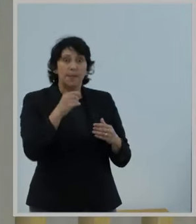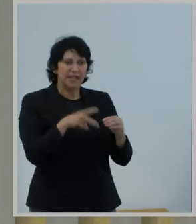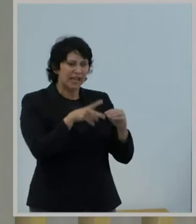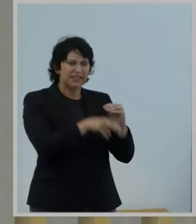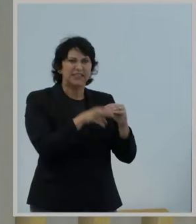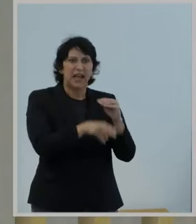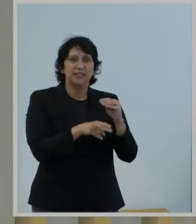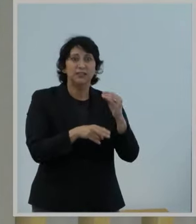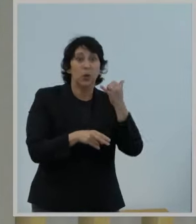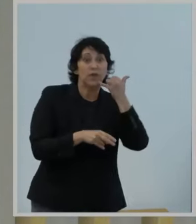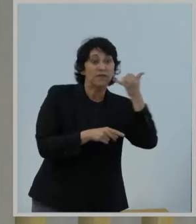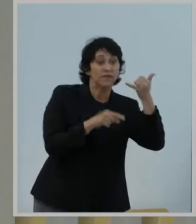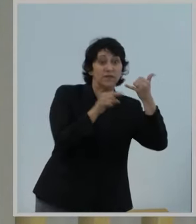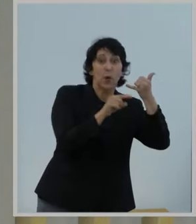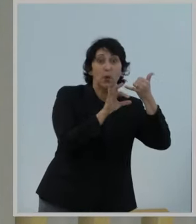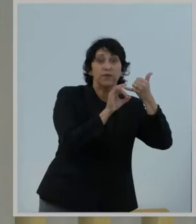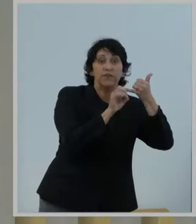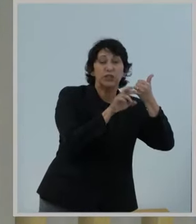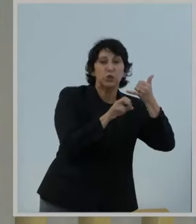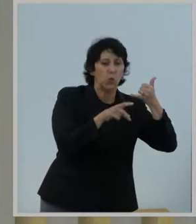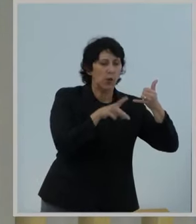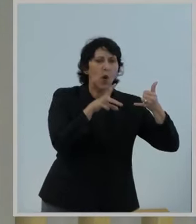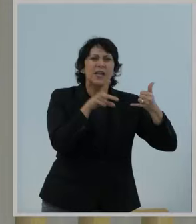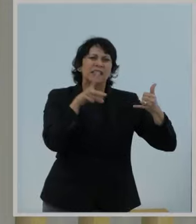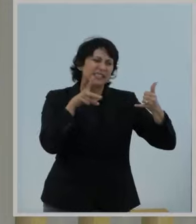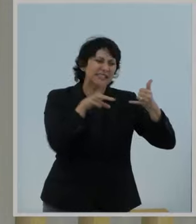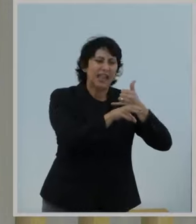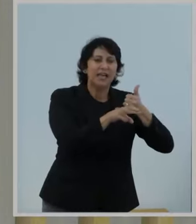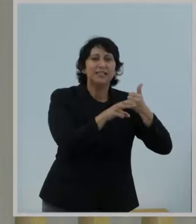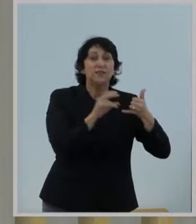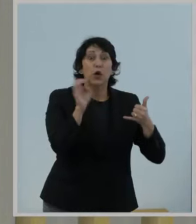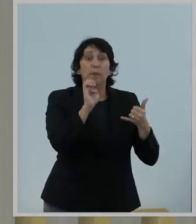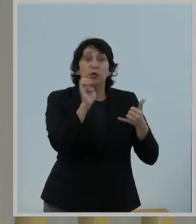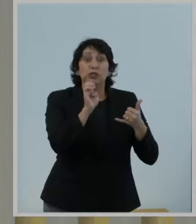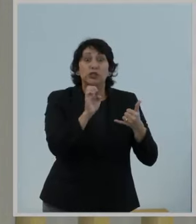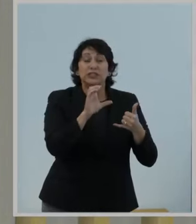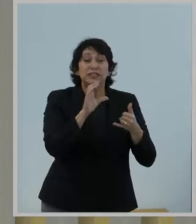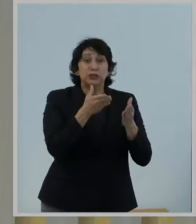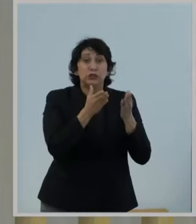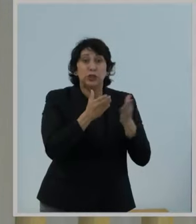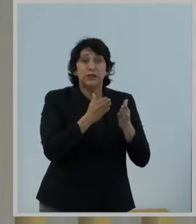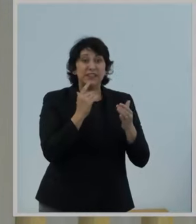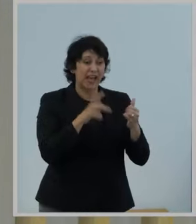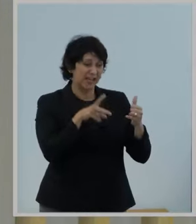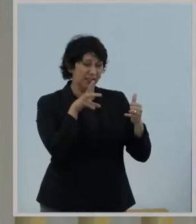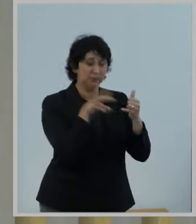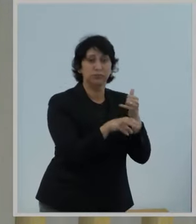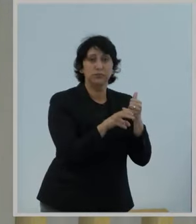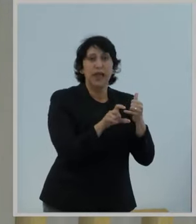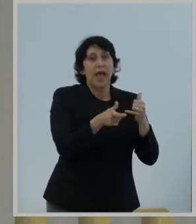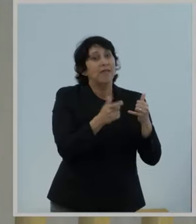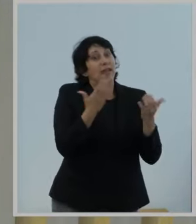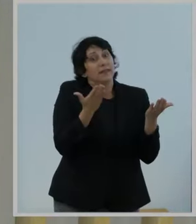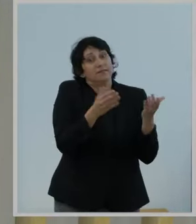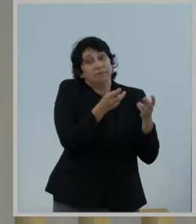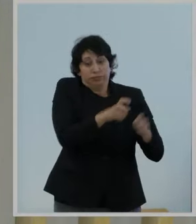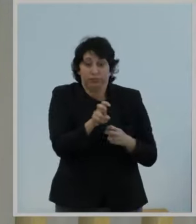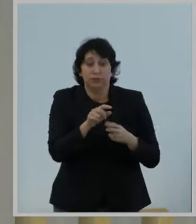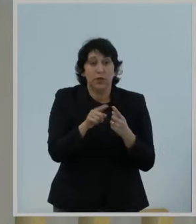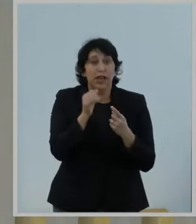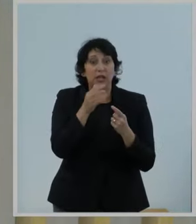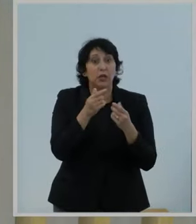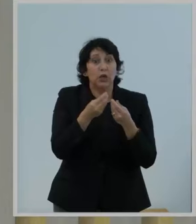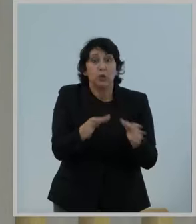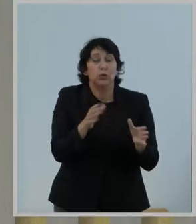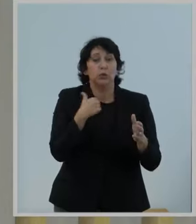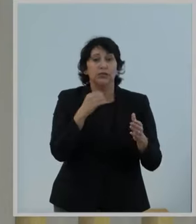other devices get different features. For example, one slice could carry emergency services calls. Another could monitor street traffic and report into an app. And a third could